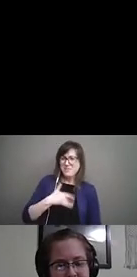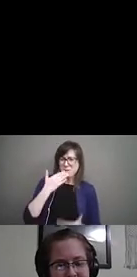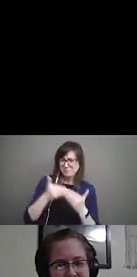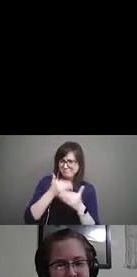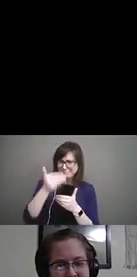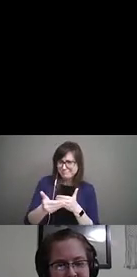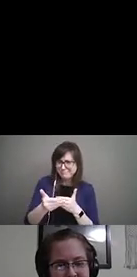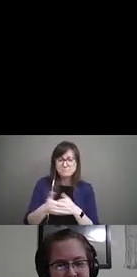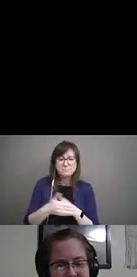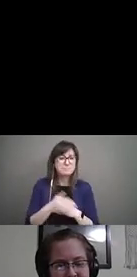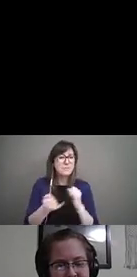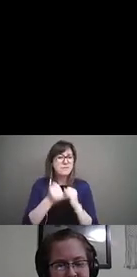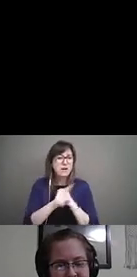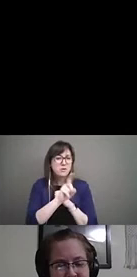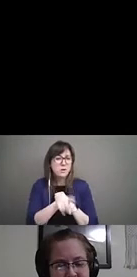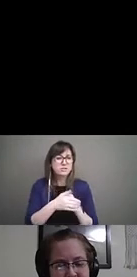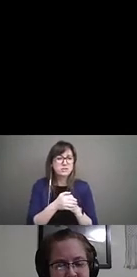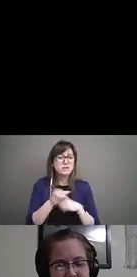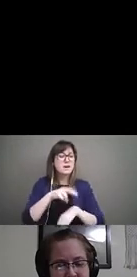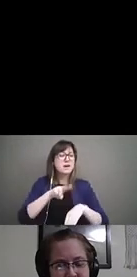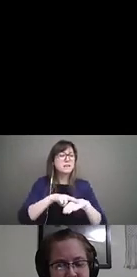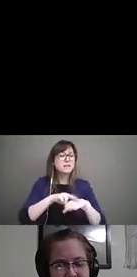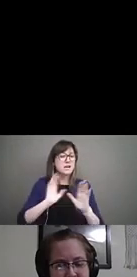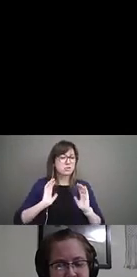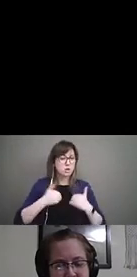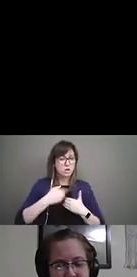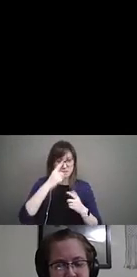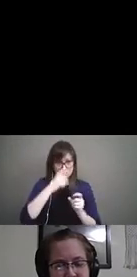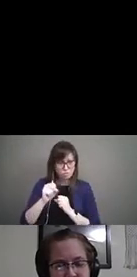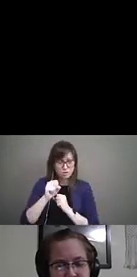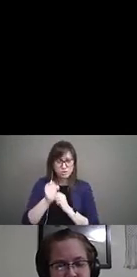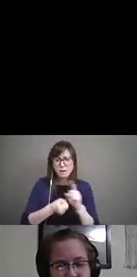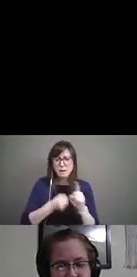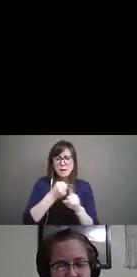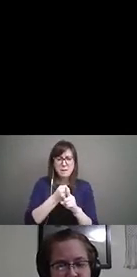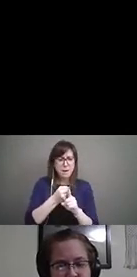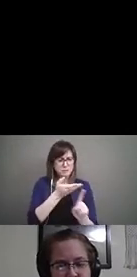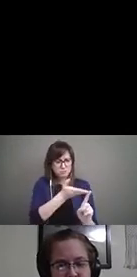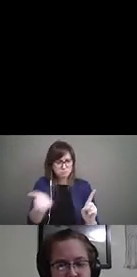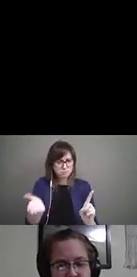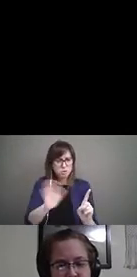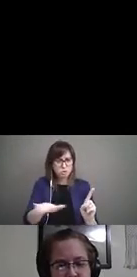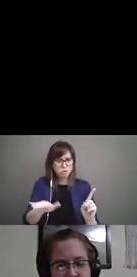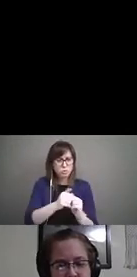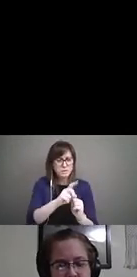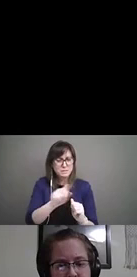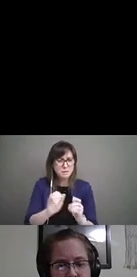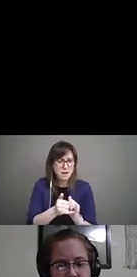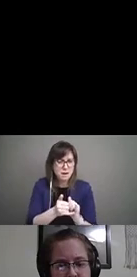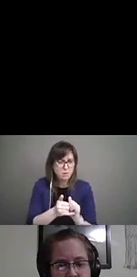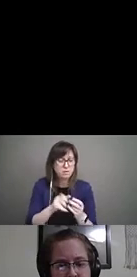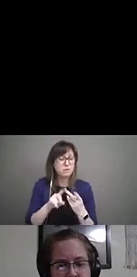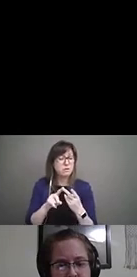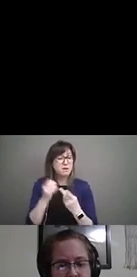Last question. How will a national autism strategy impact the future for children with disabilities? And what is the role of data and